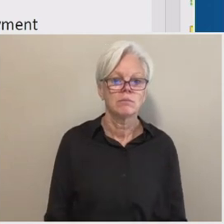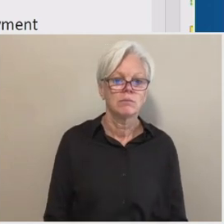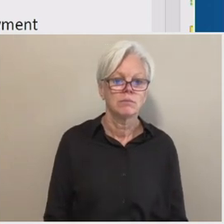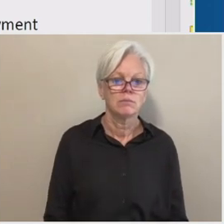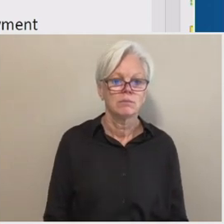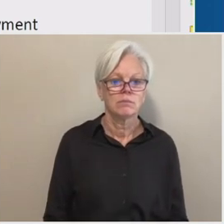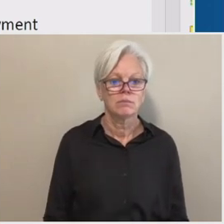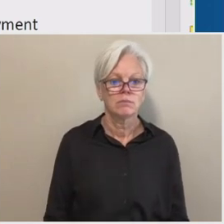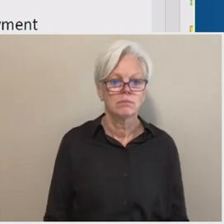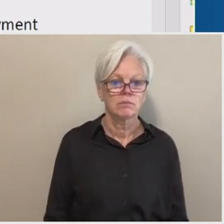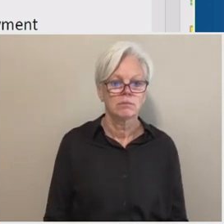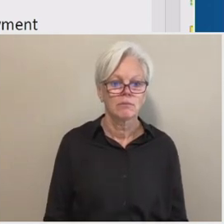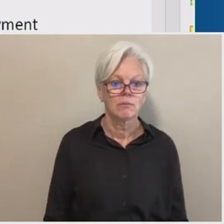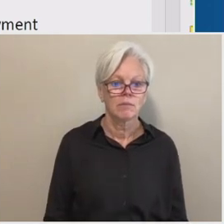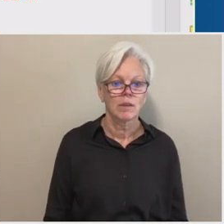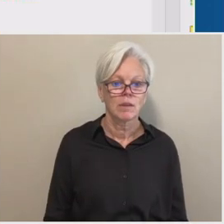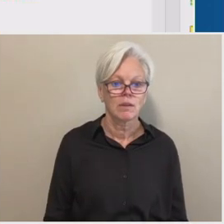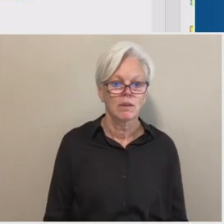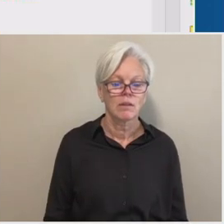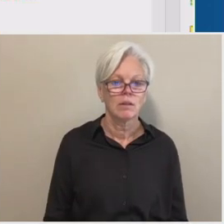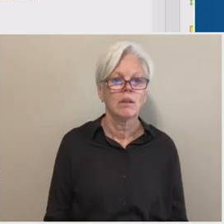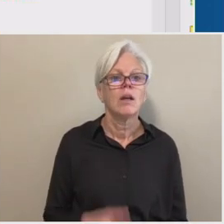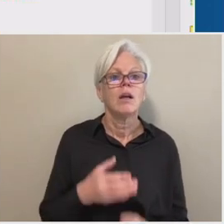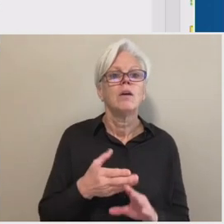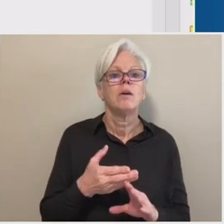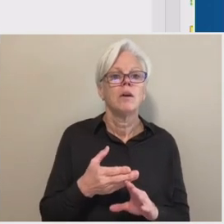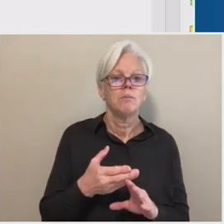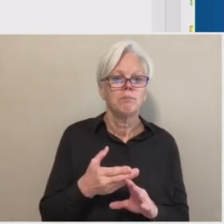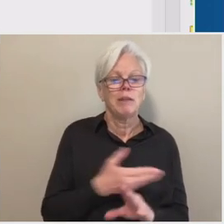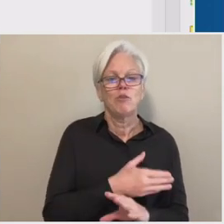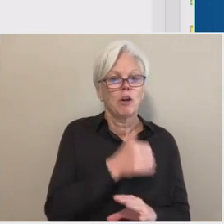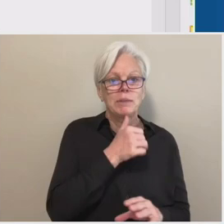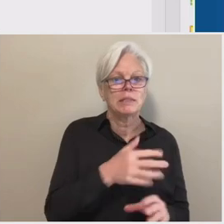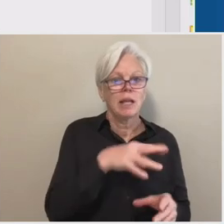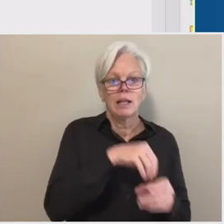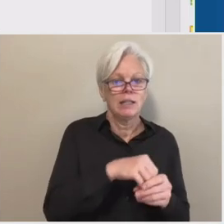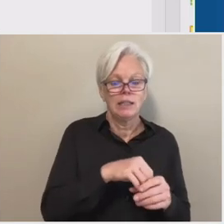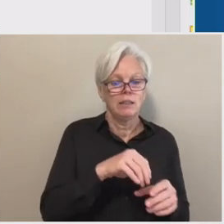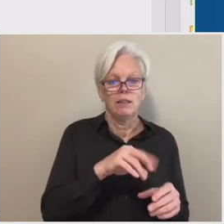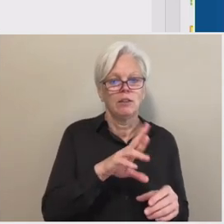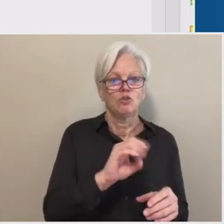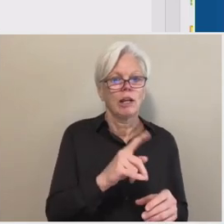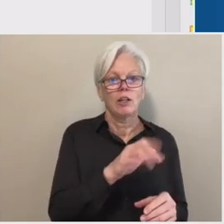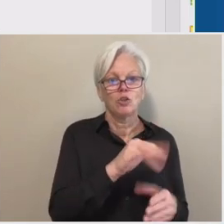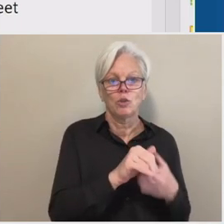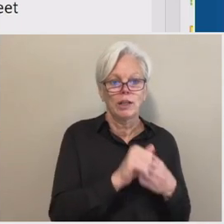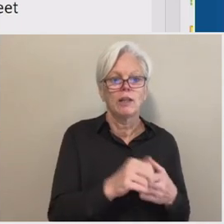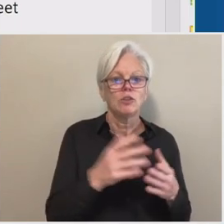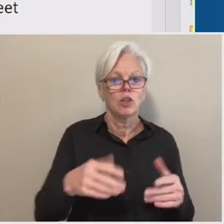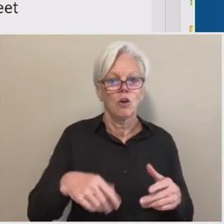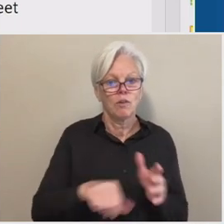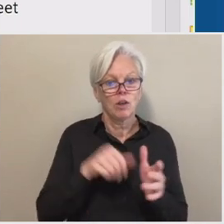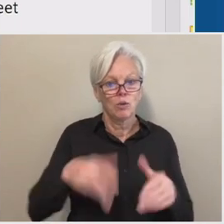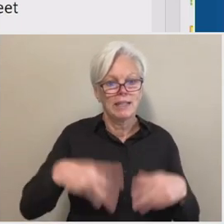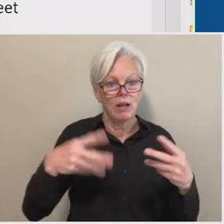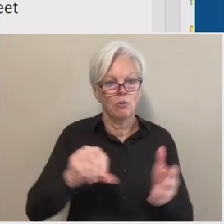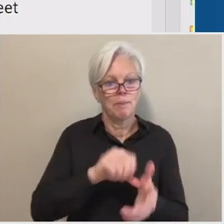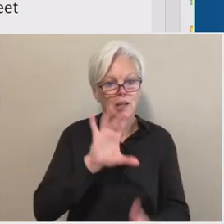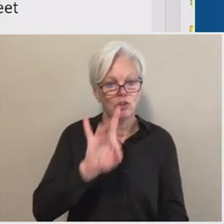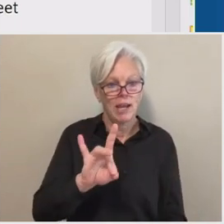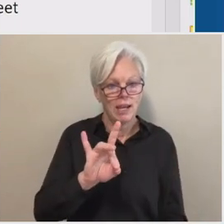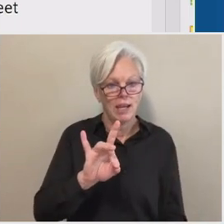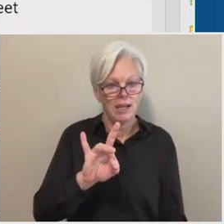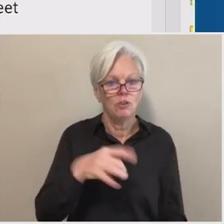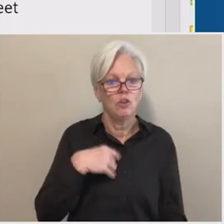And, uh, Vanessa, if you could scroll down to page eight, uh, where we have the actual reg text, as you can see, uh, we simply,